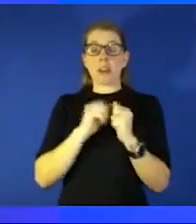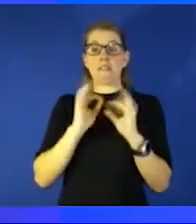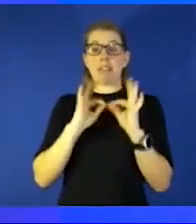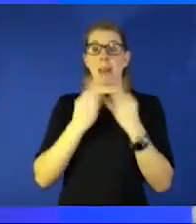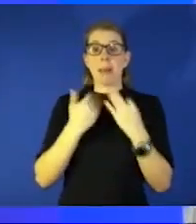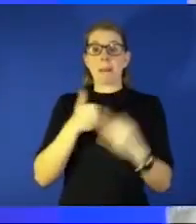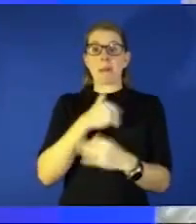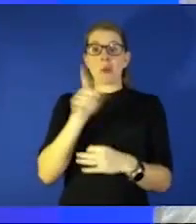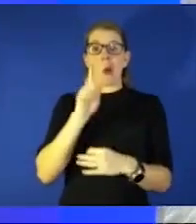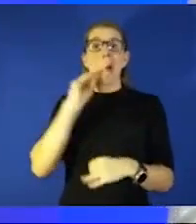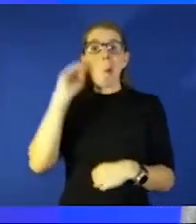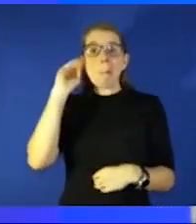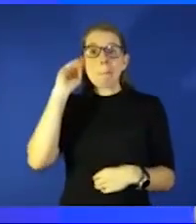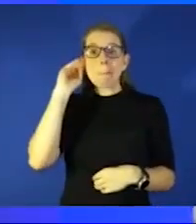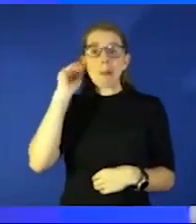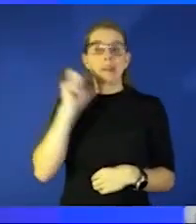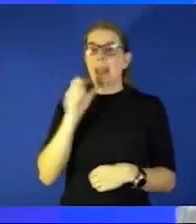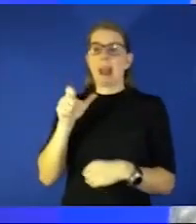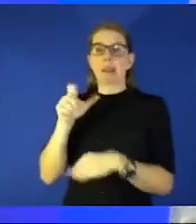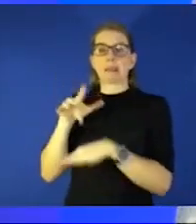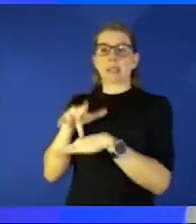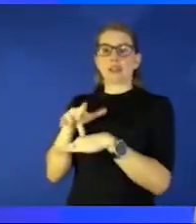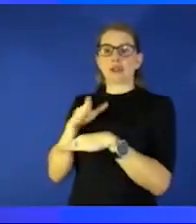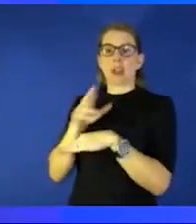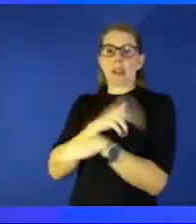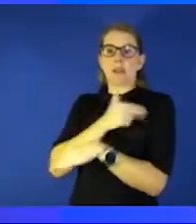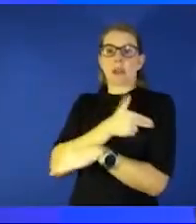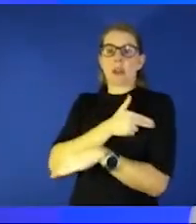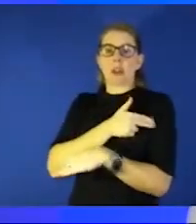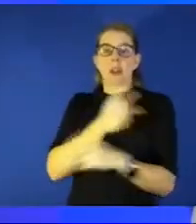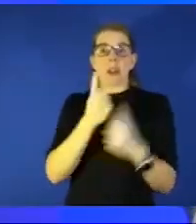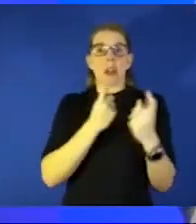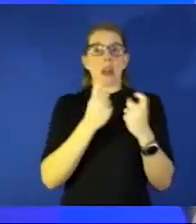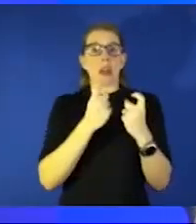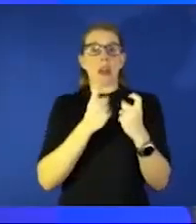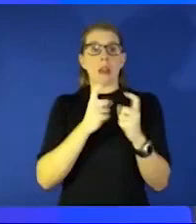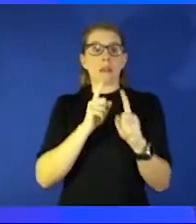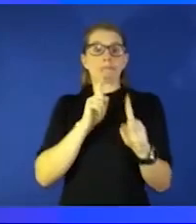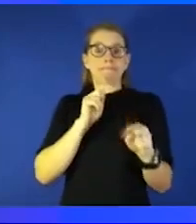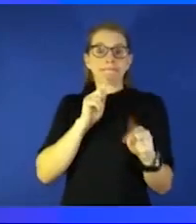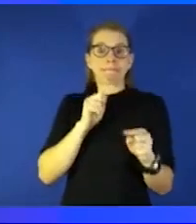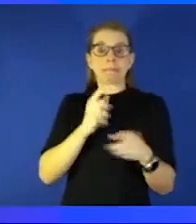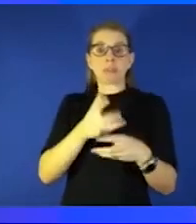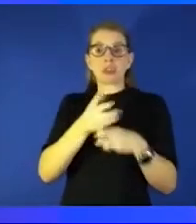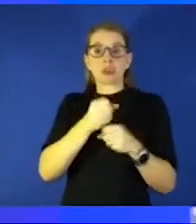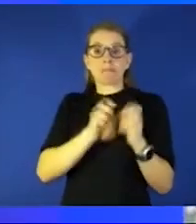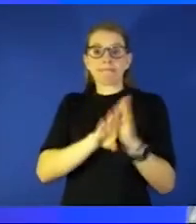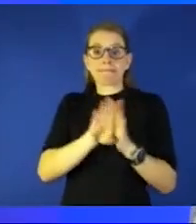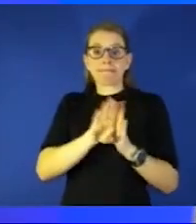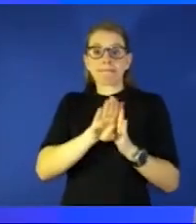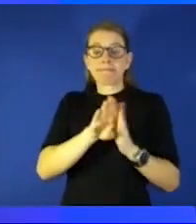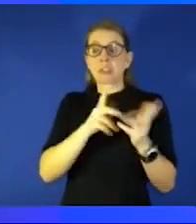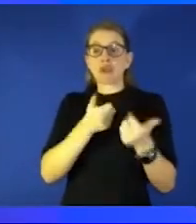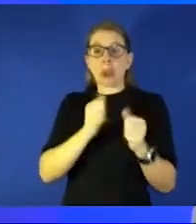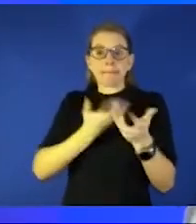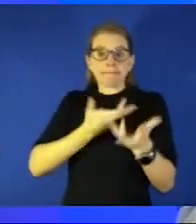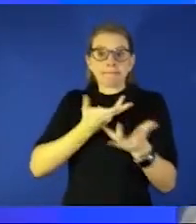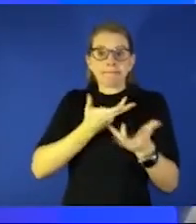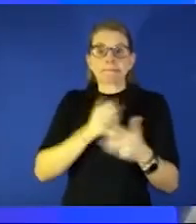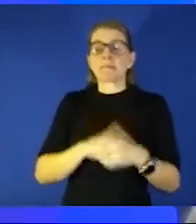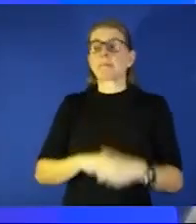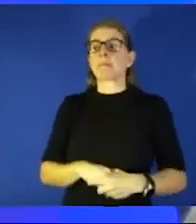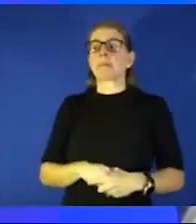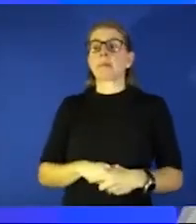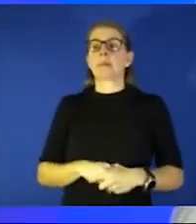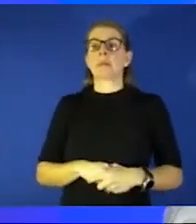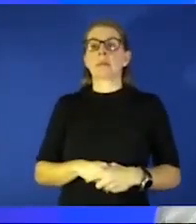trying to explain and answer questions and build trust etc and I think another thing at least from